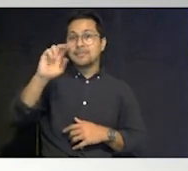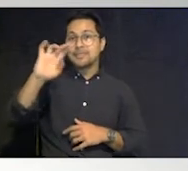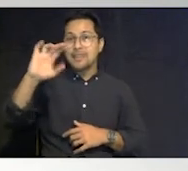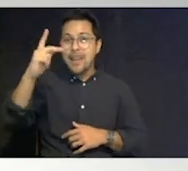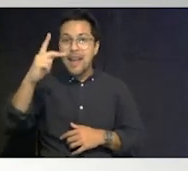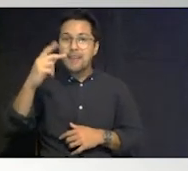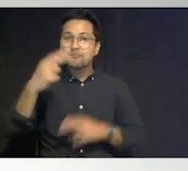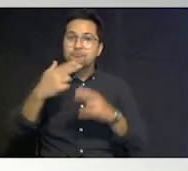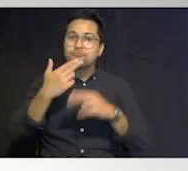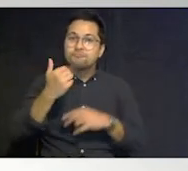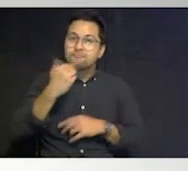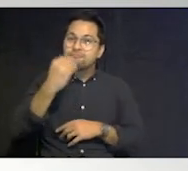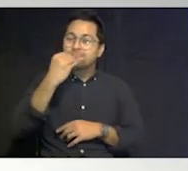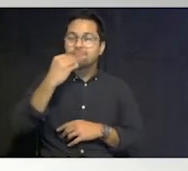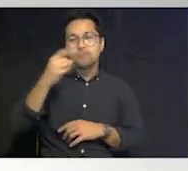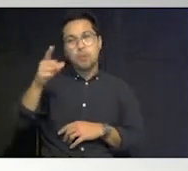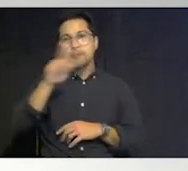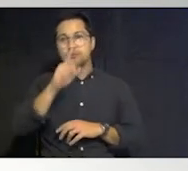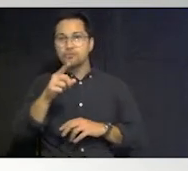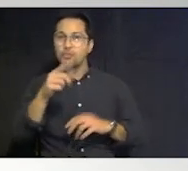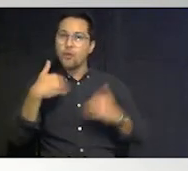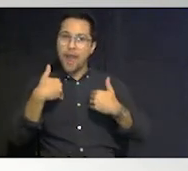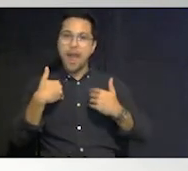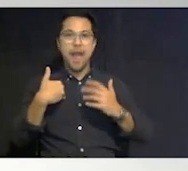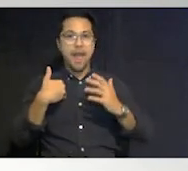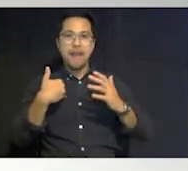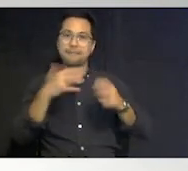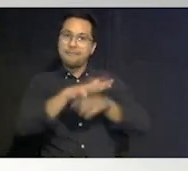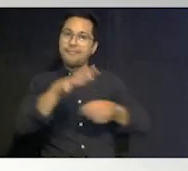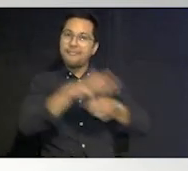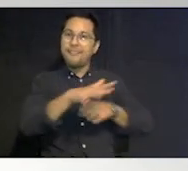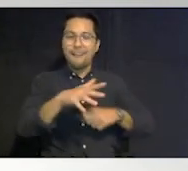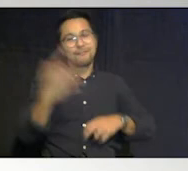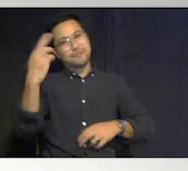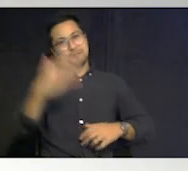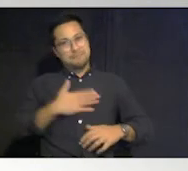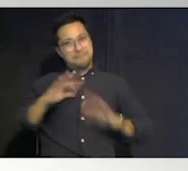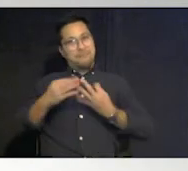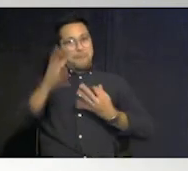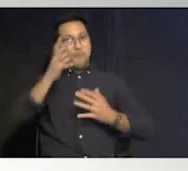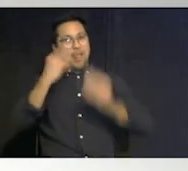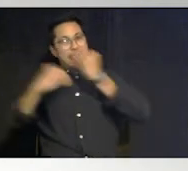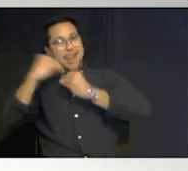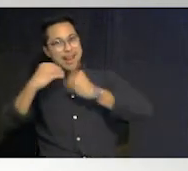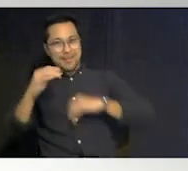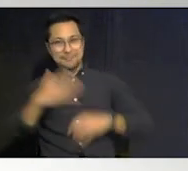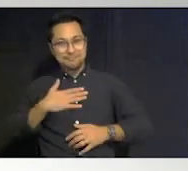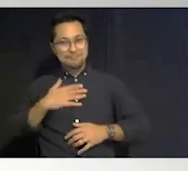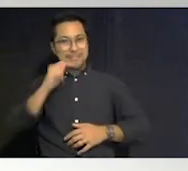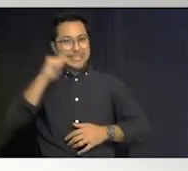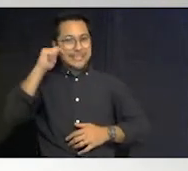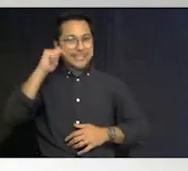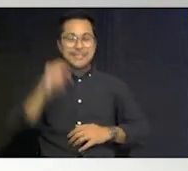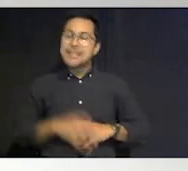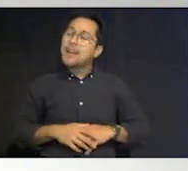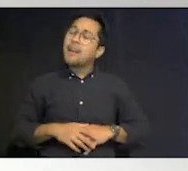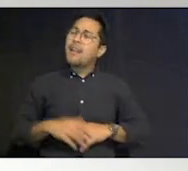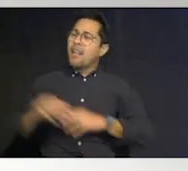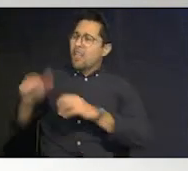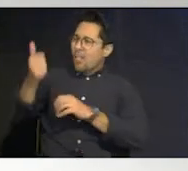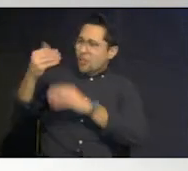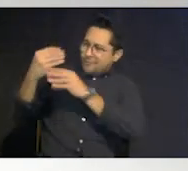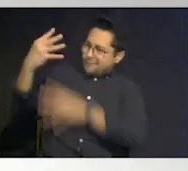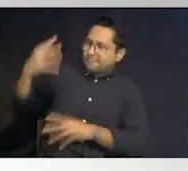around so you do have to revisit those and make sure that you have ample supplies the rest is is pretty common of things that you expect to see